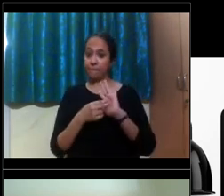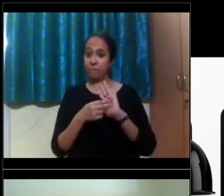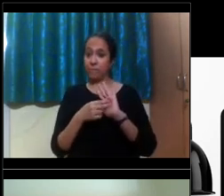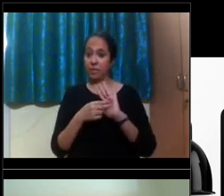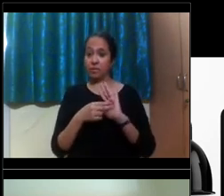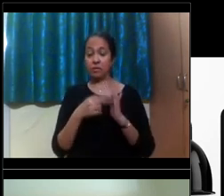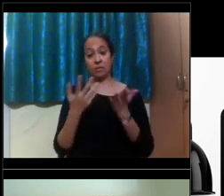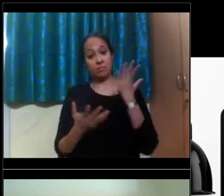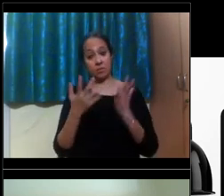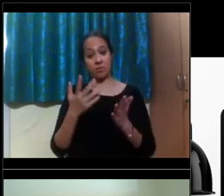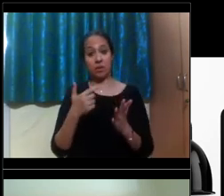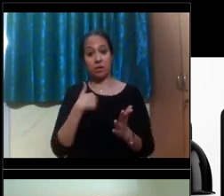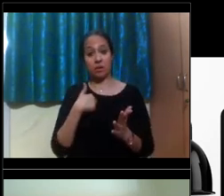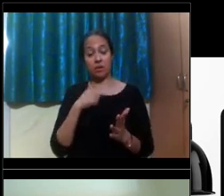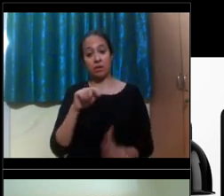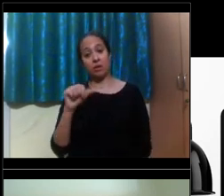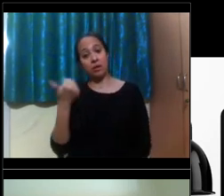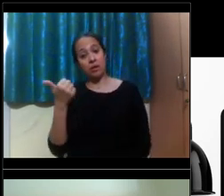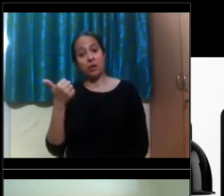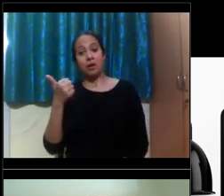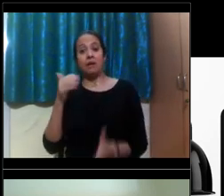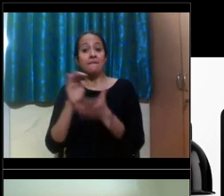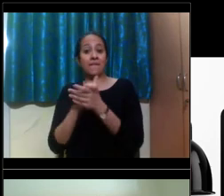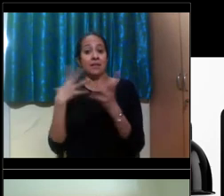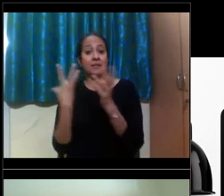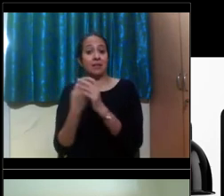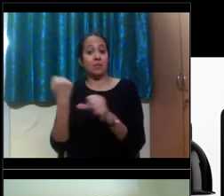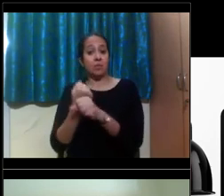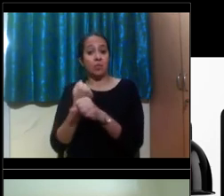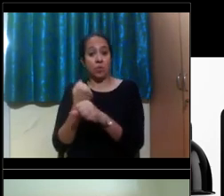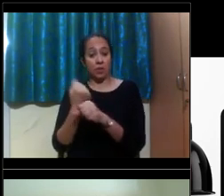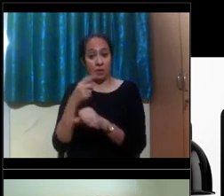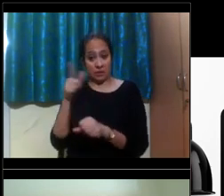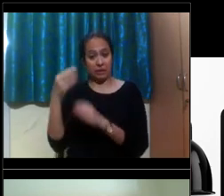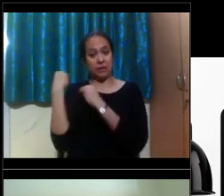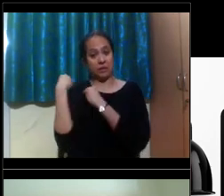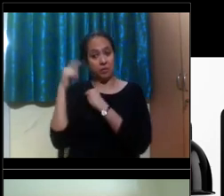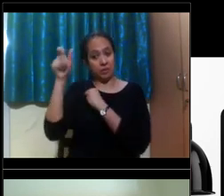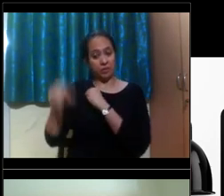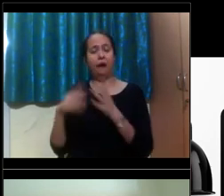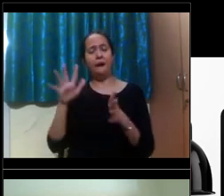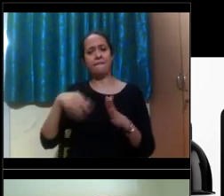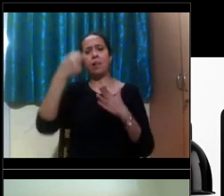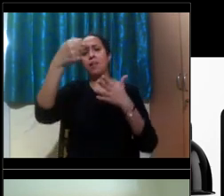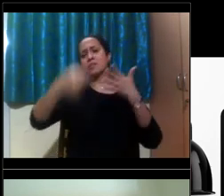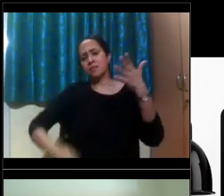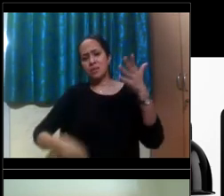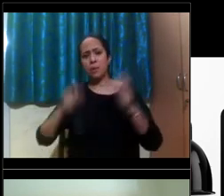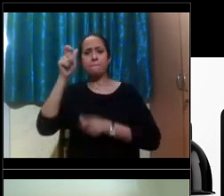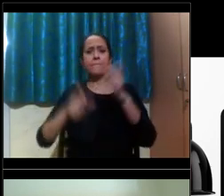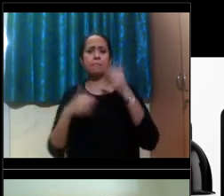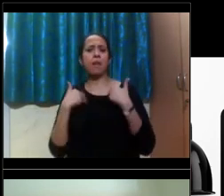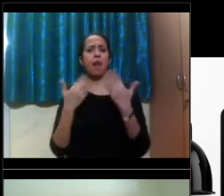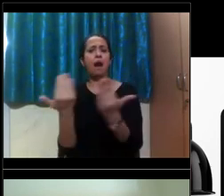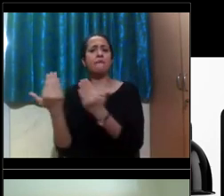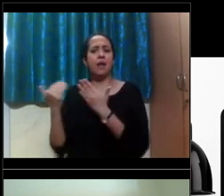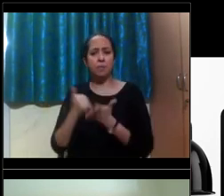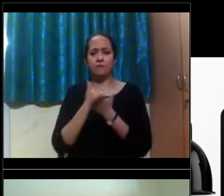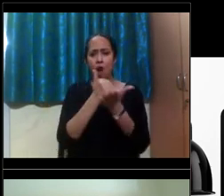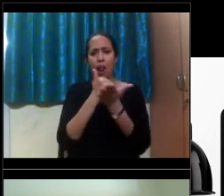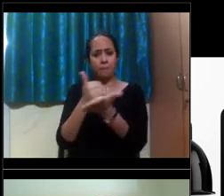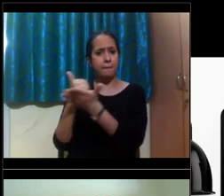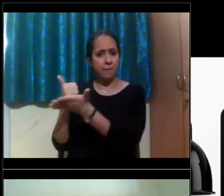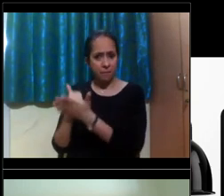previous colleague who, um, would consult with that area, and they'd actually have a list of people that would, hopefully be vetted by that